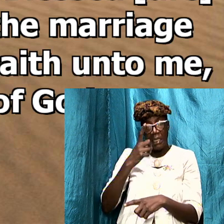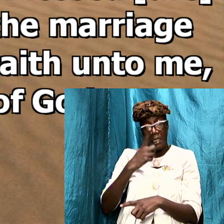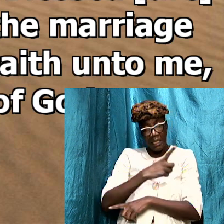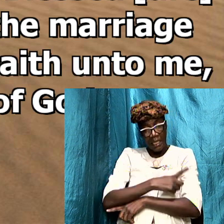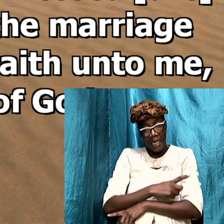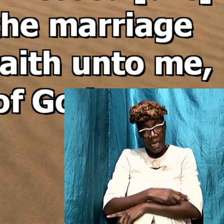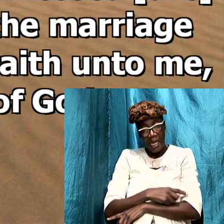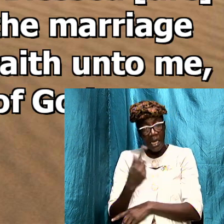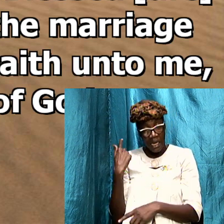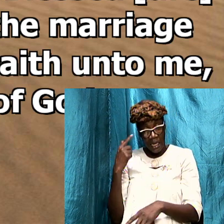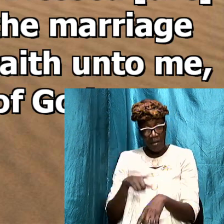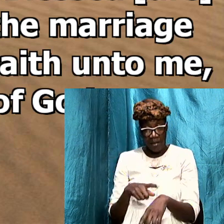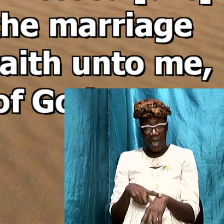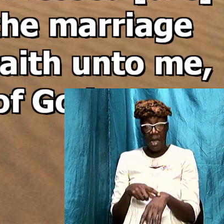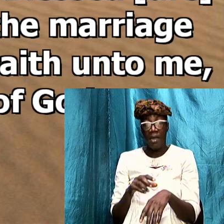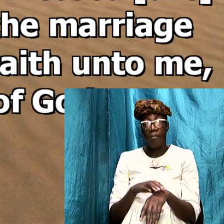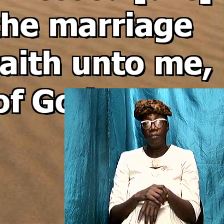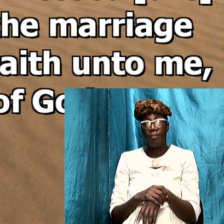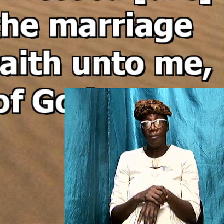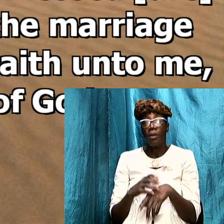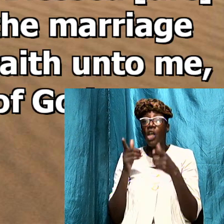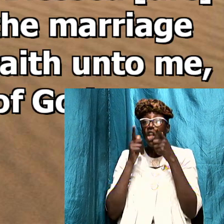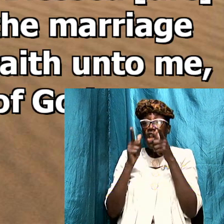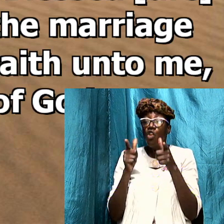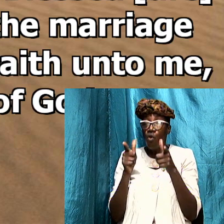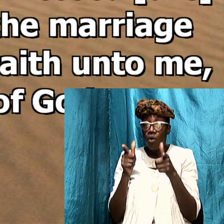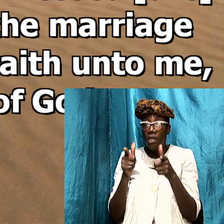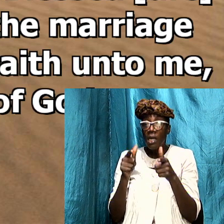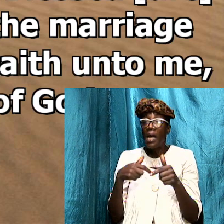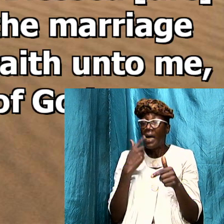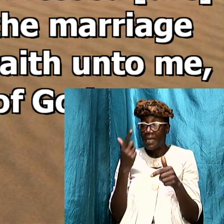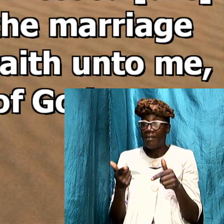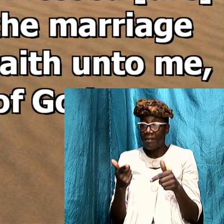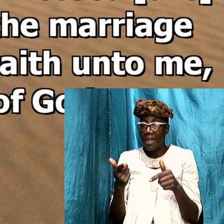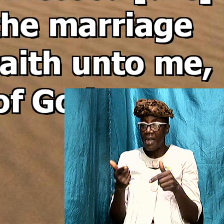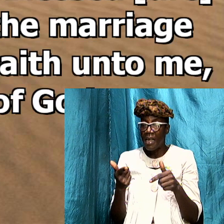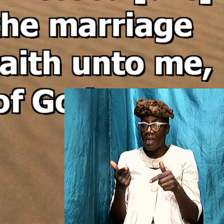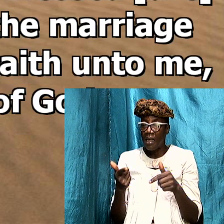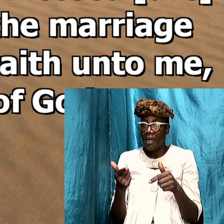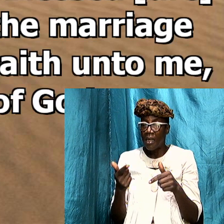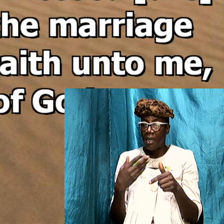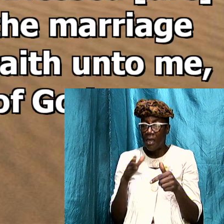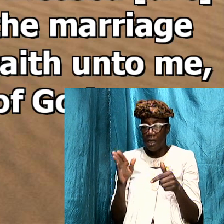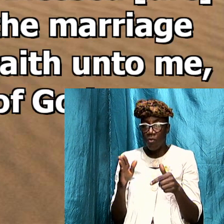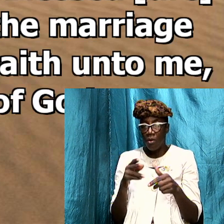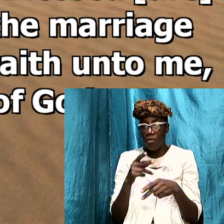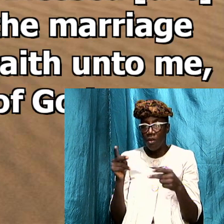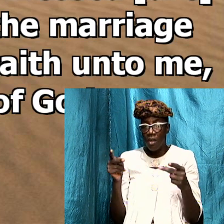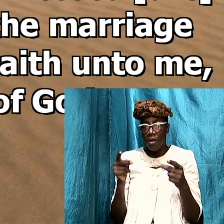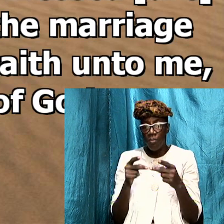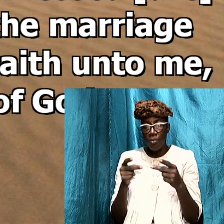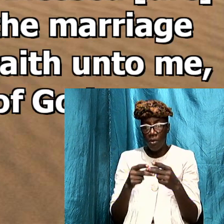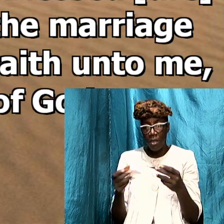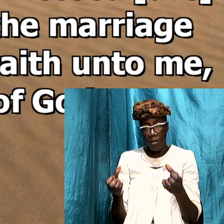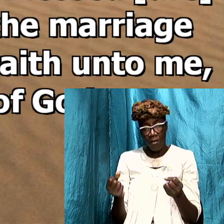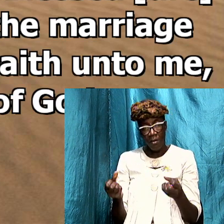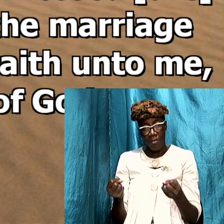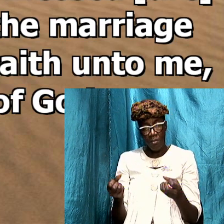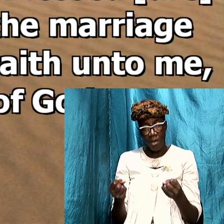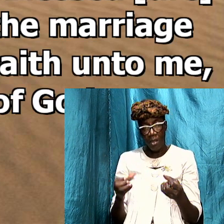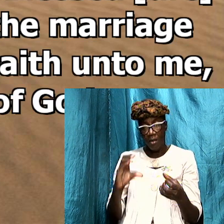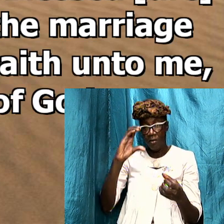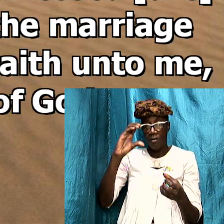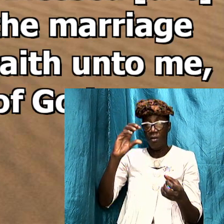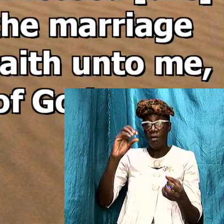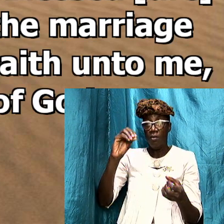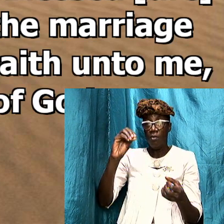in his time yes they looked at it and say that it was placed in symbolic code so that